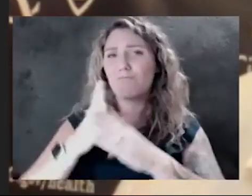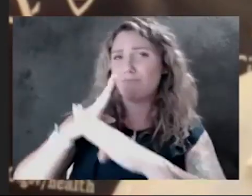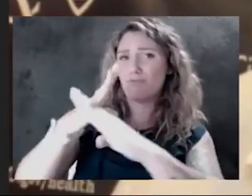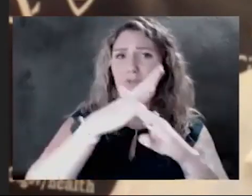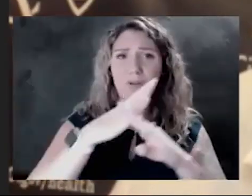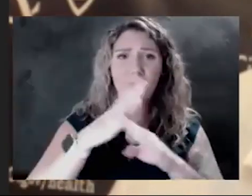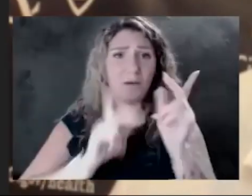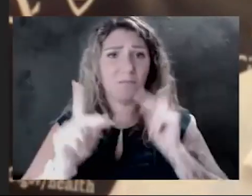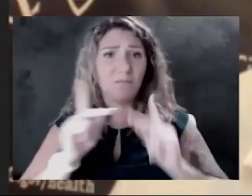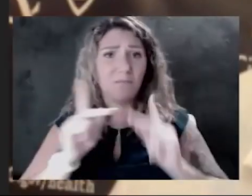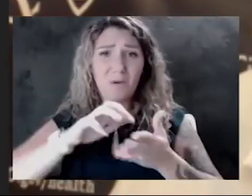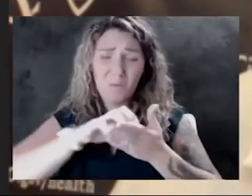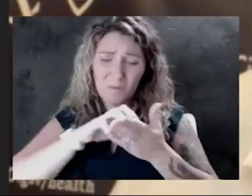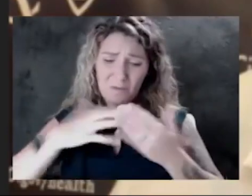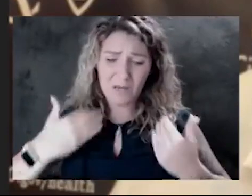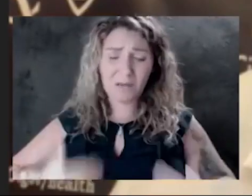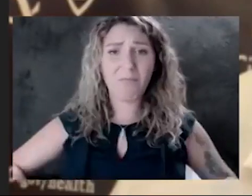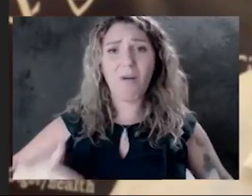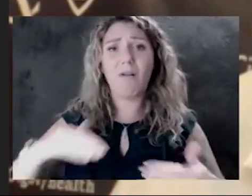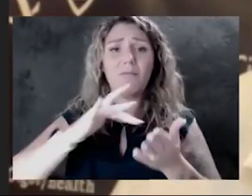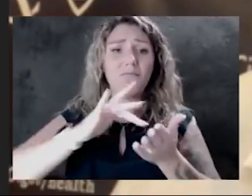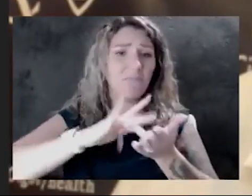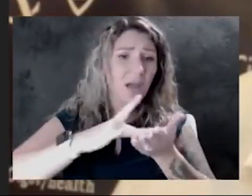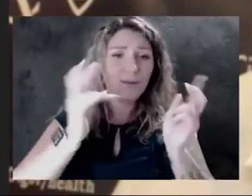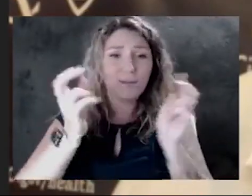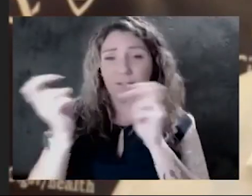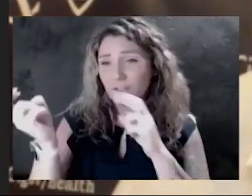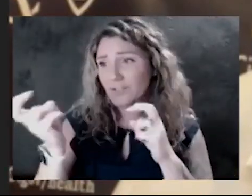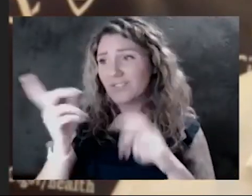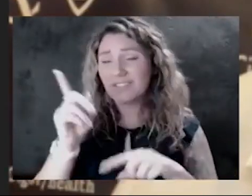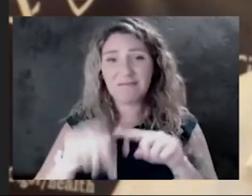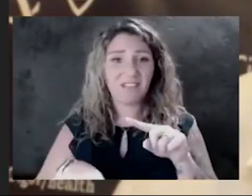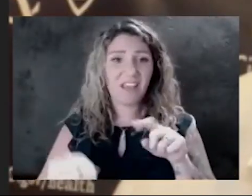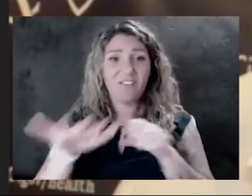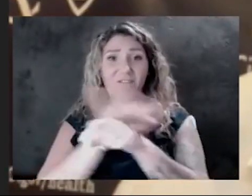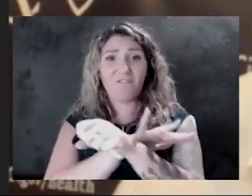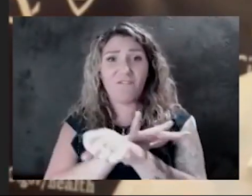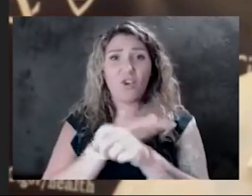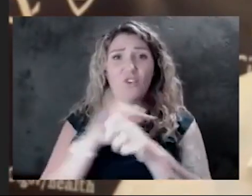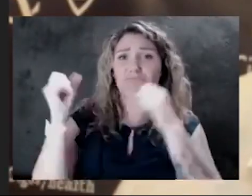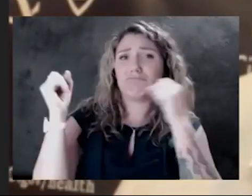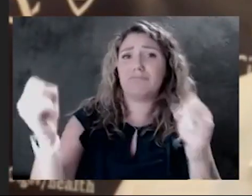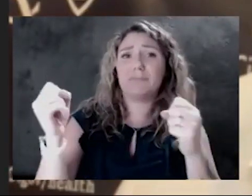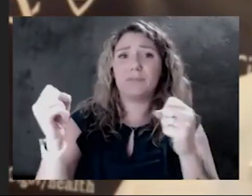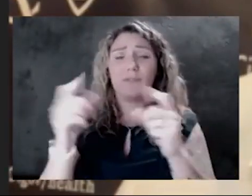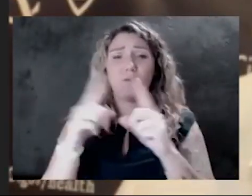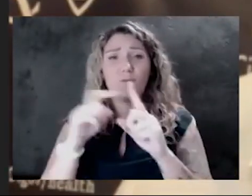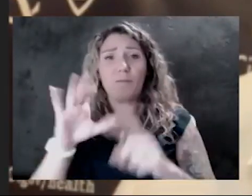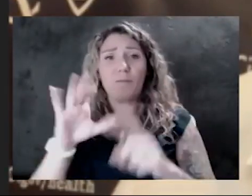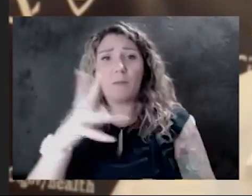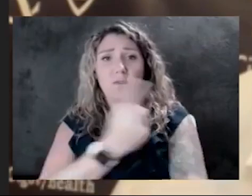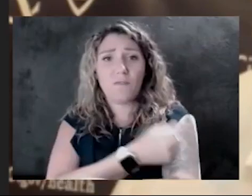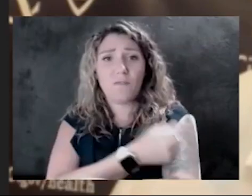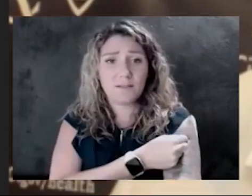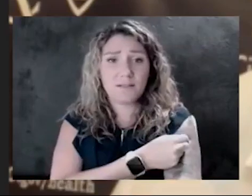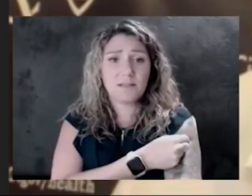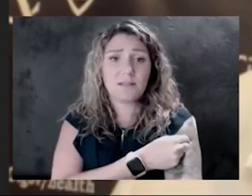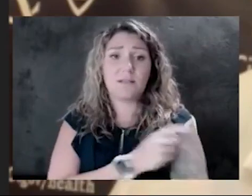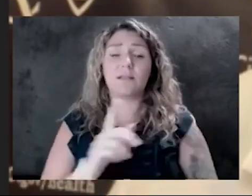that have medical problems and they can't get fully strength from their vaccines. And